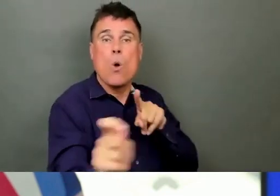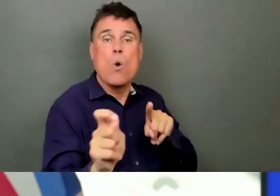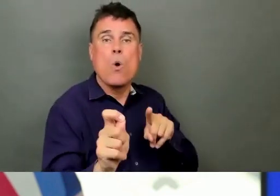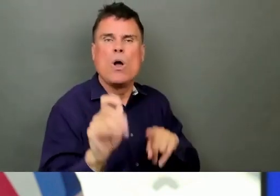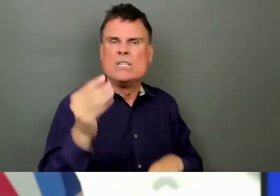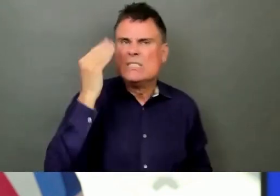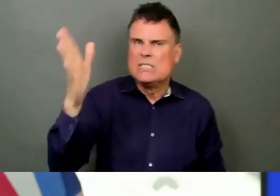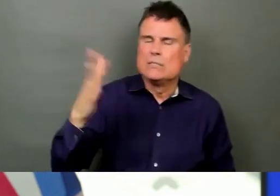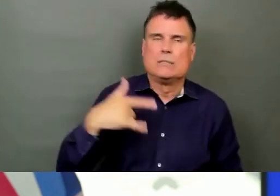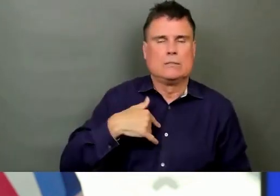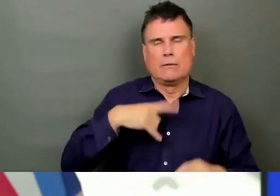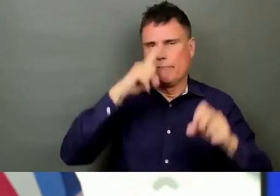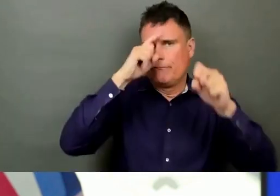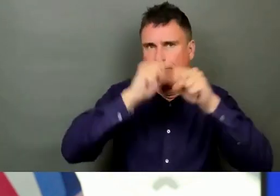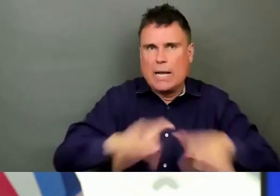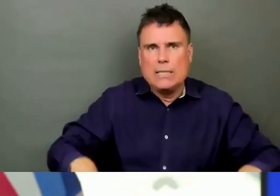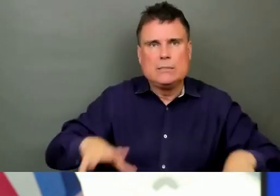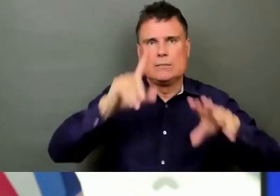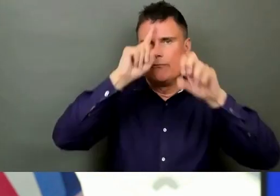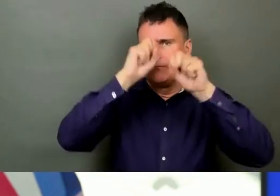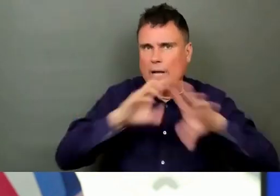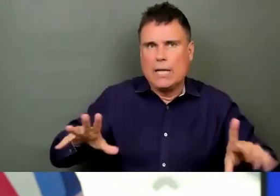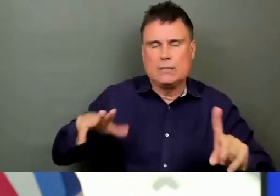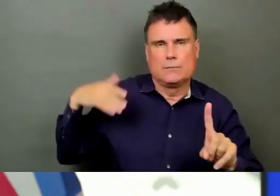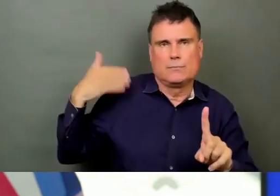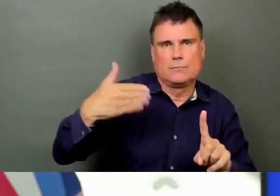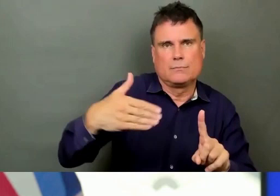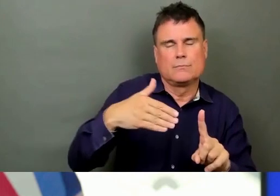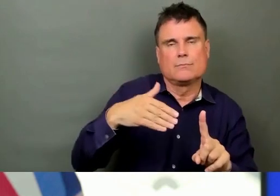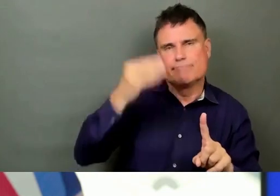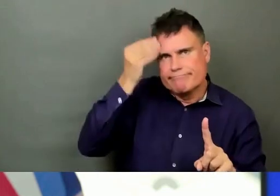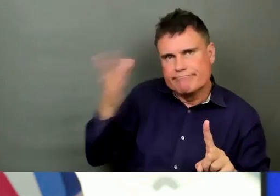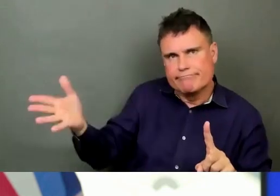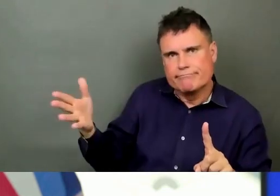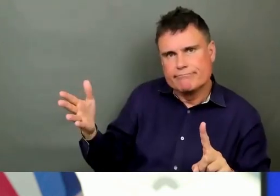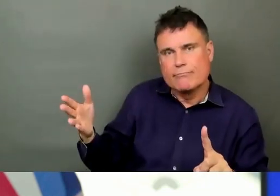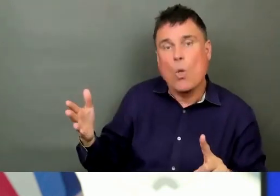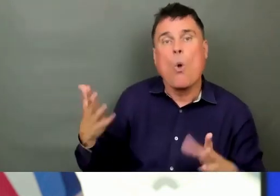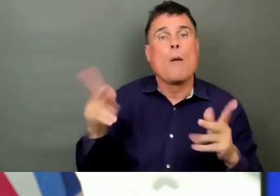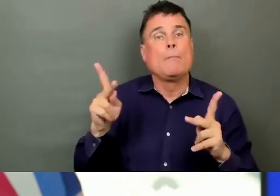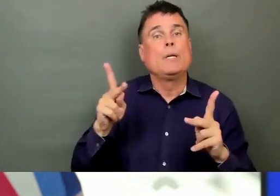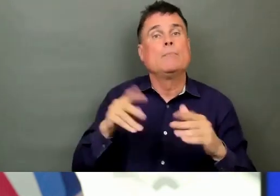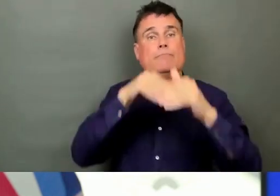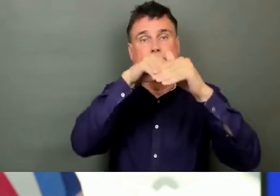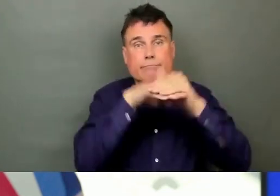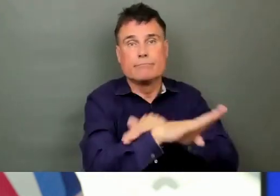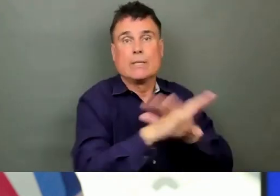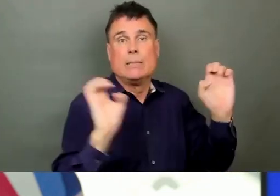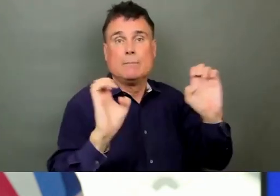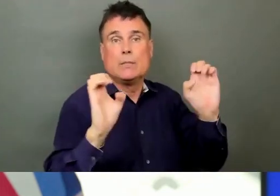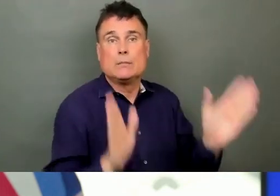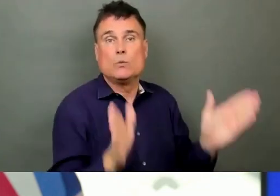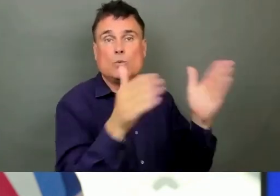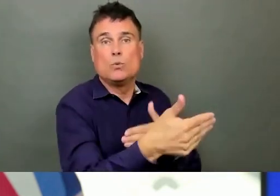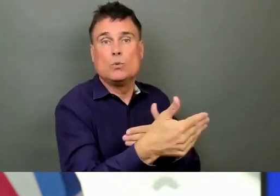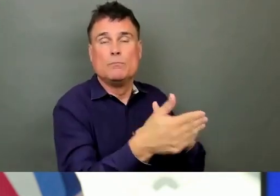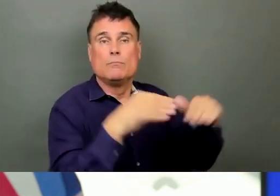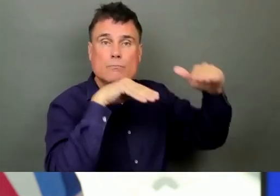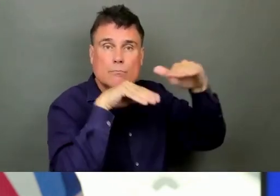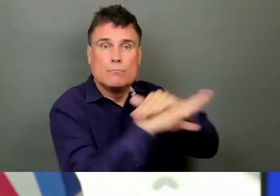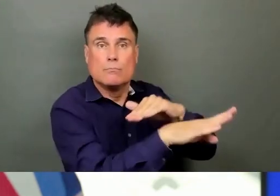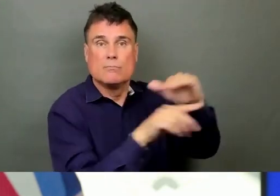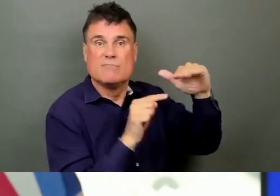of increases in ER visits for complaints due to extreme hot weather. So the data exists.